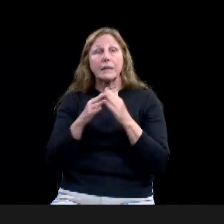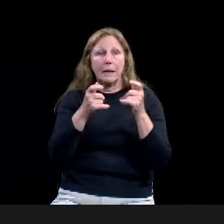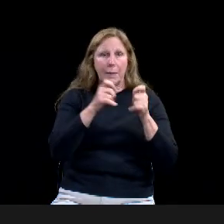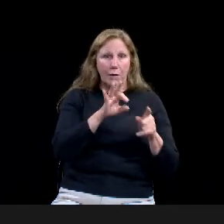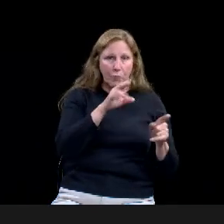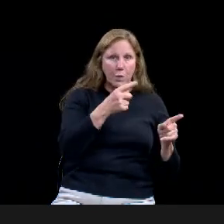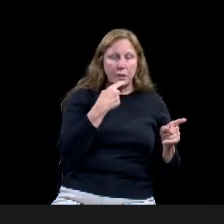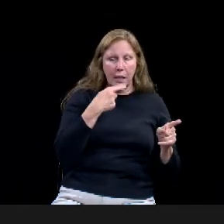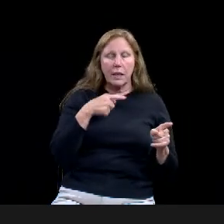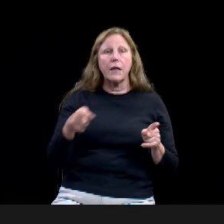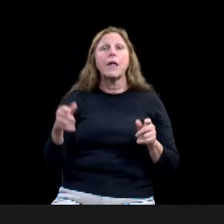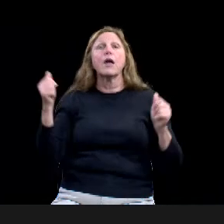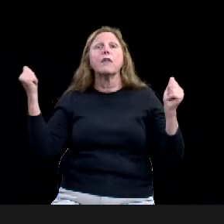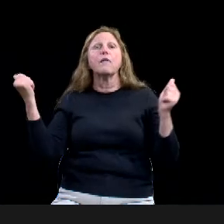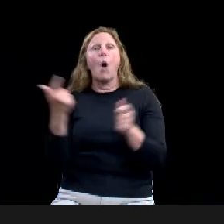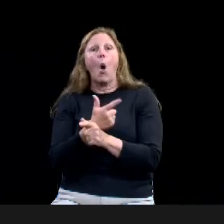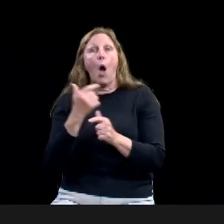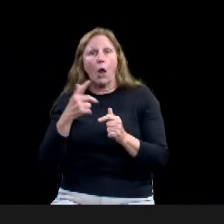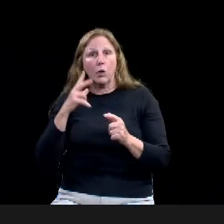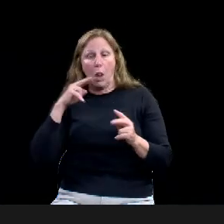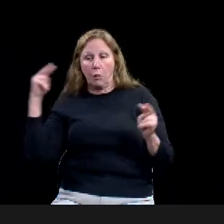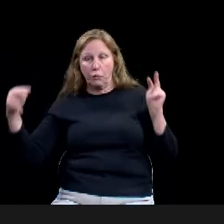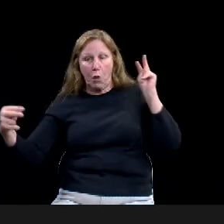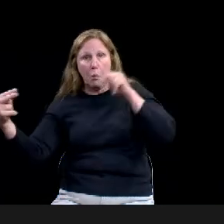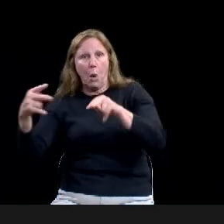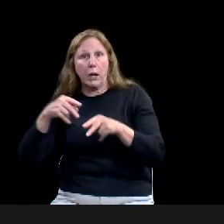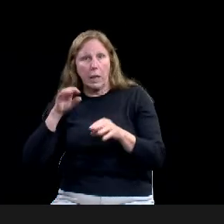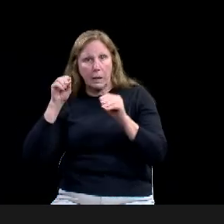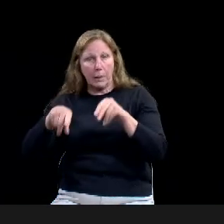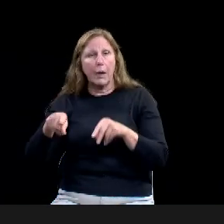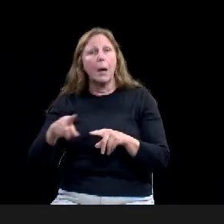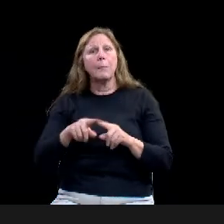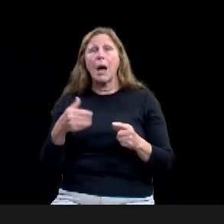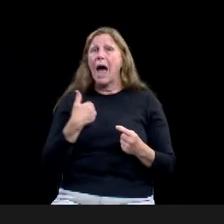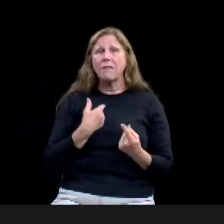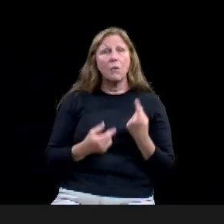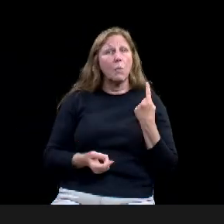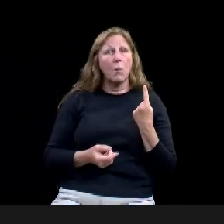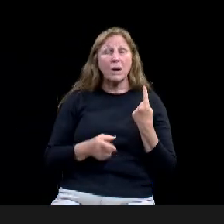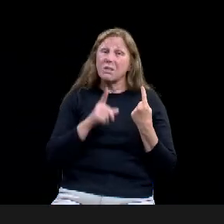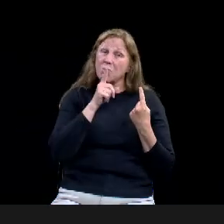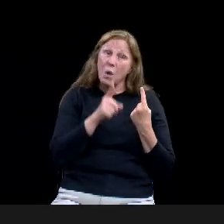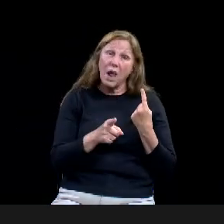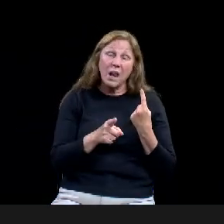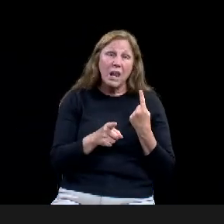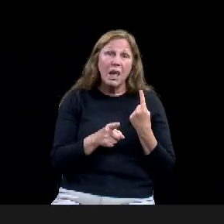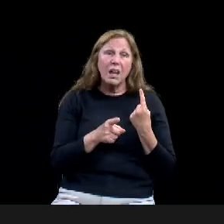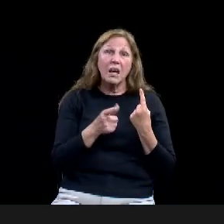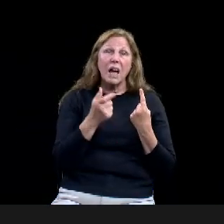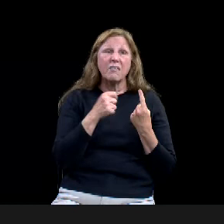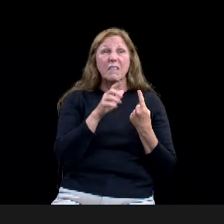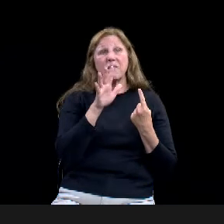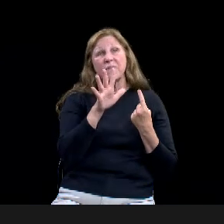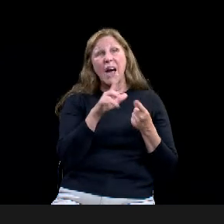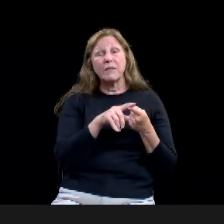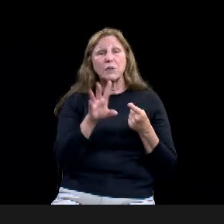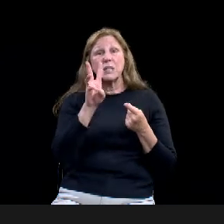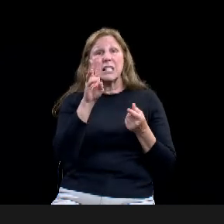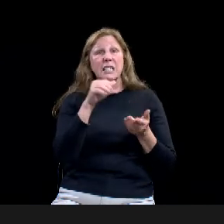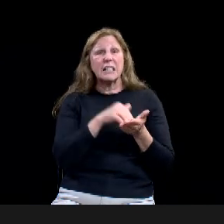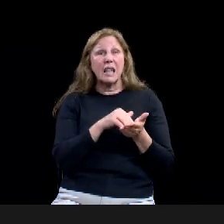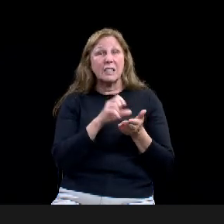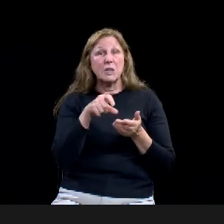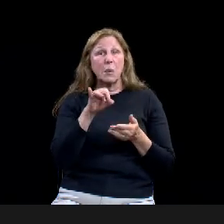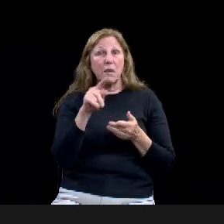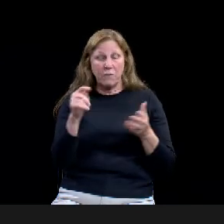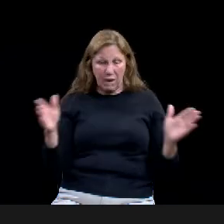little bit over five to 6,000 square feet of usable exhibit space in this, in this building. Um, we have to assure